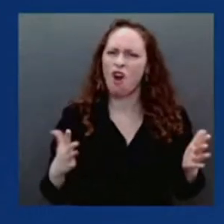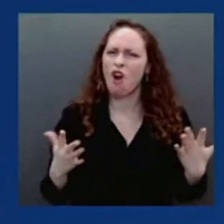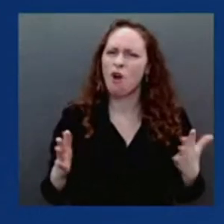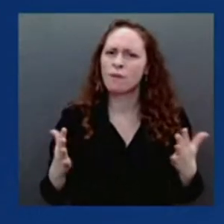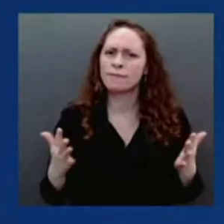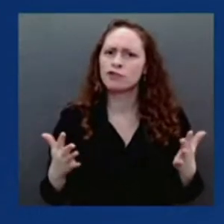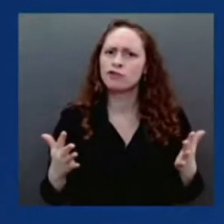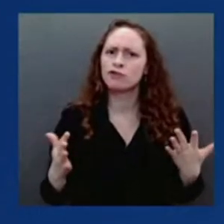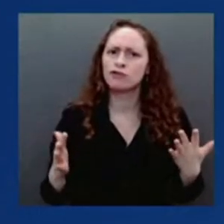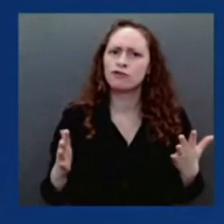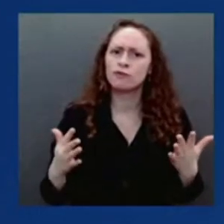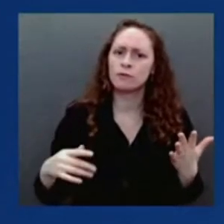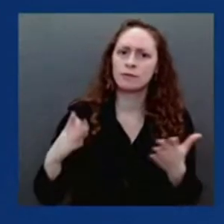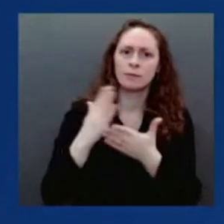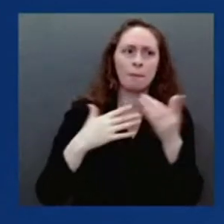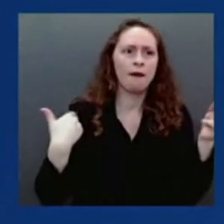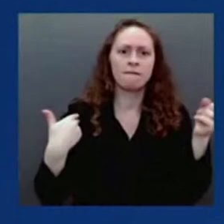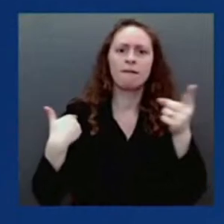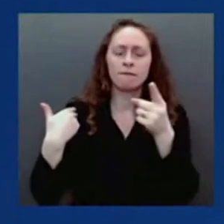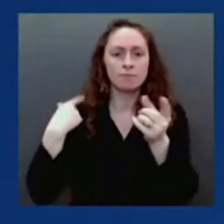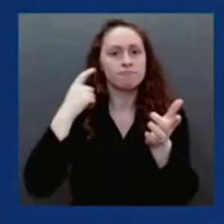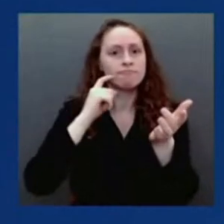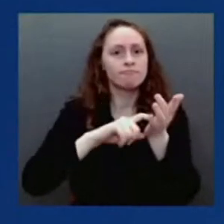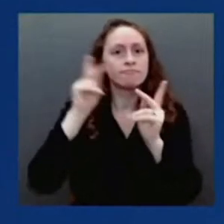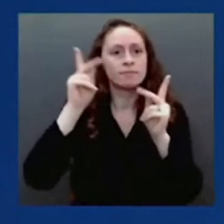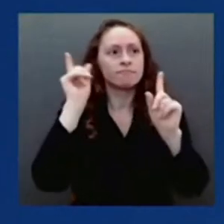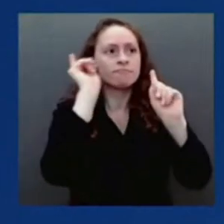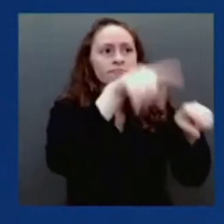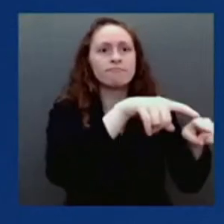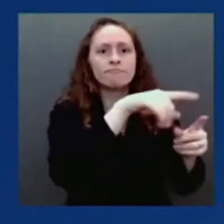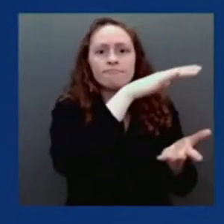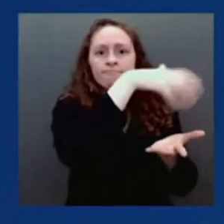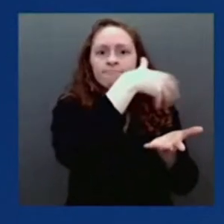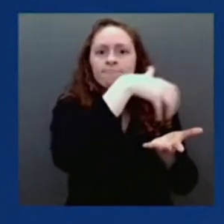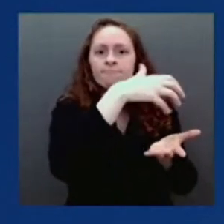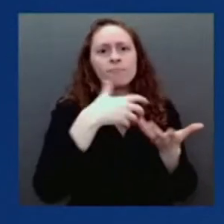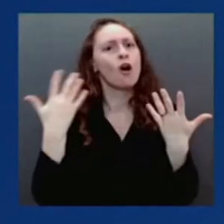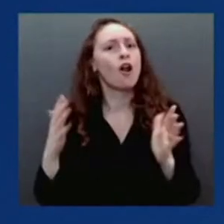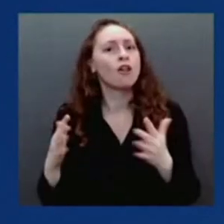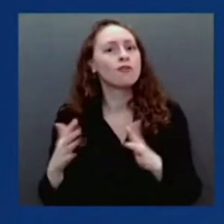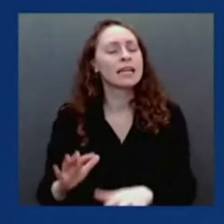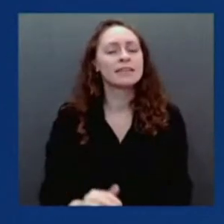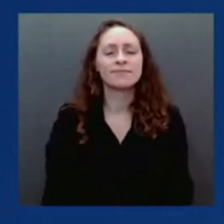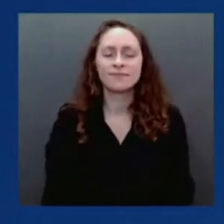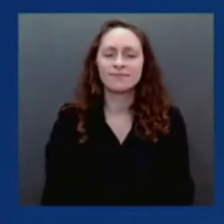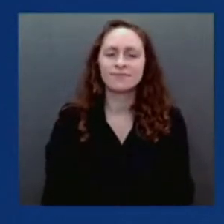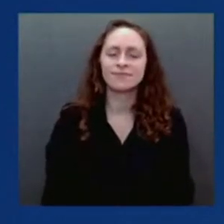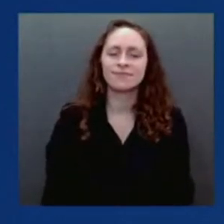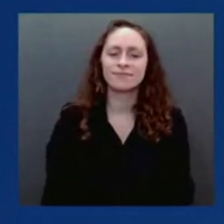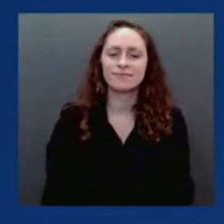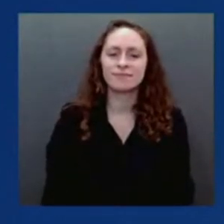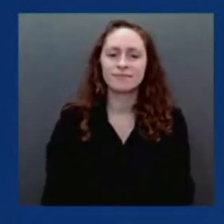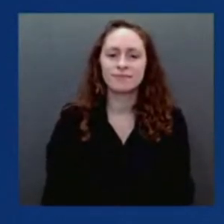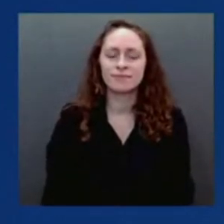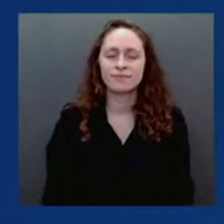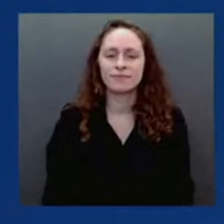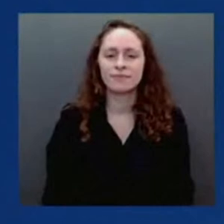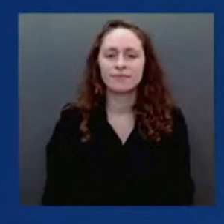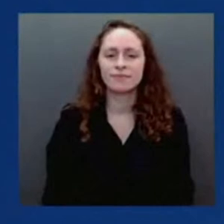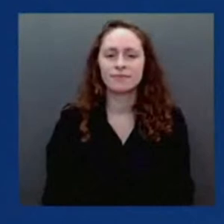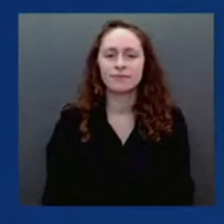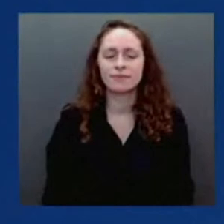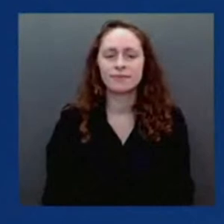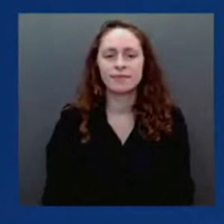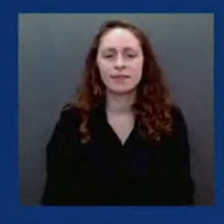They came online at several locations across the country through retailers like Hy-Vee, Walmart,